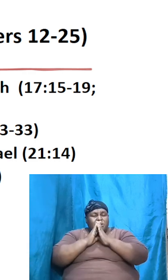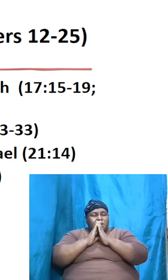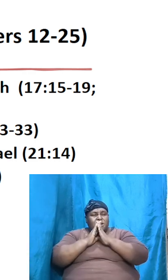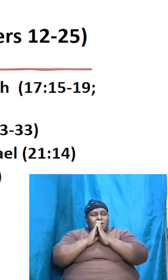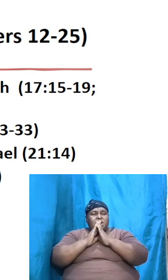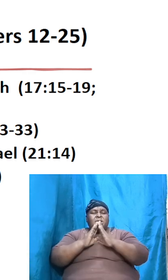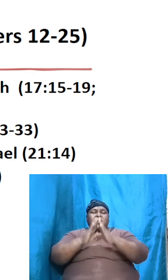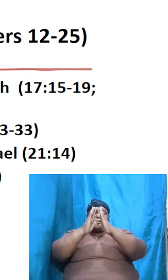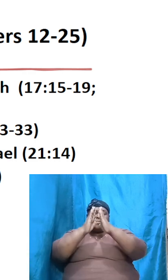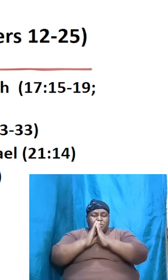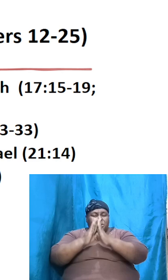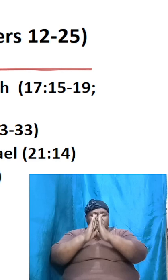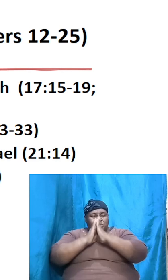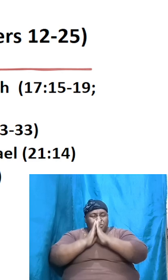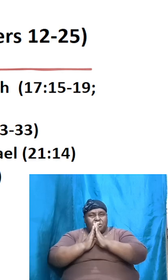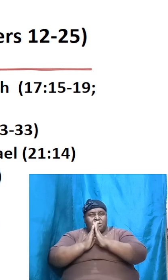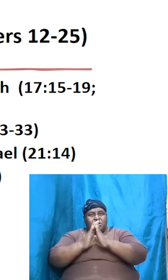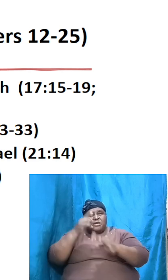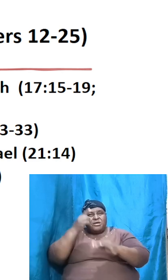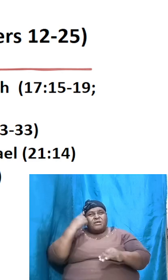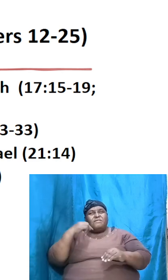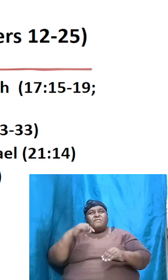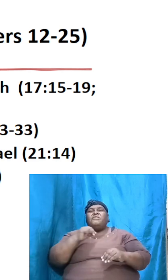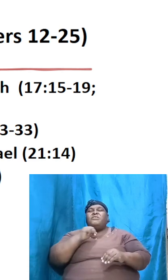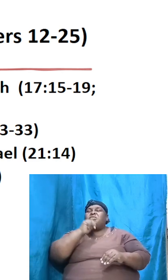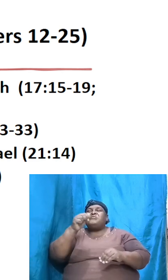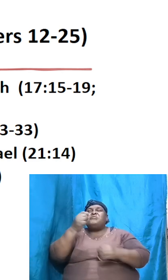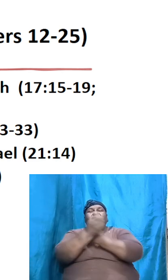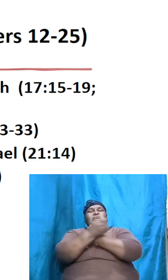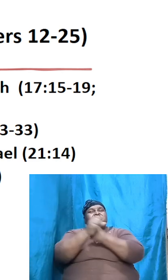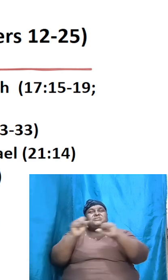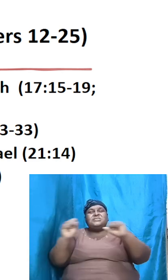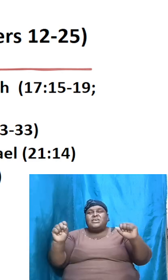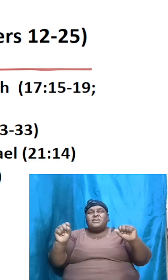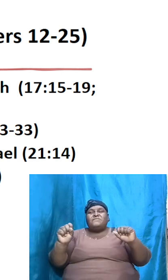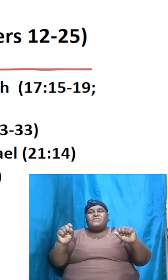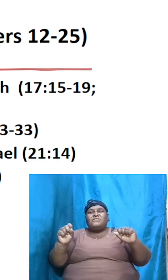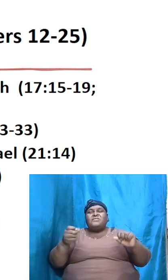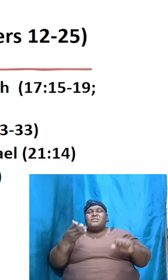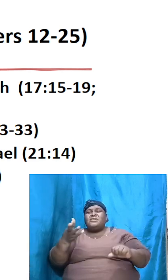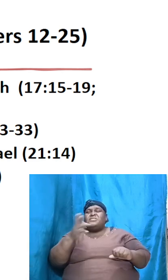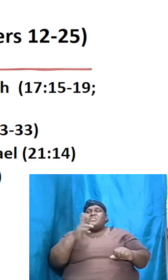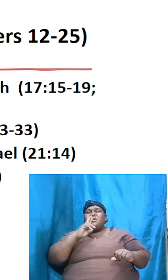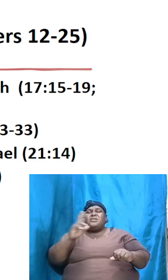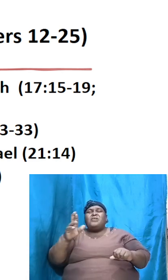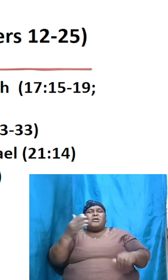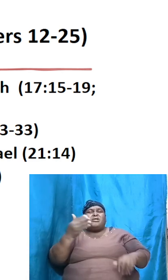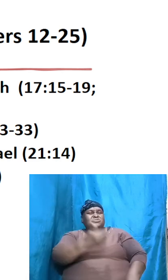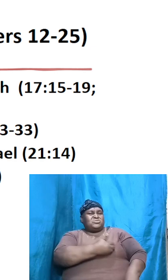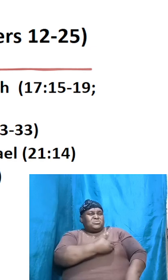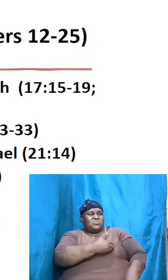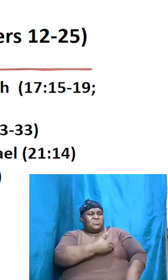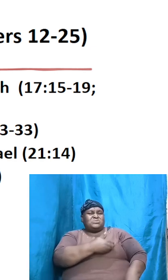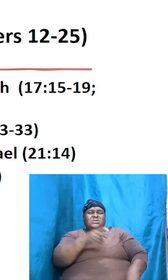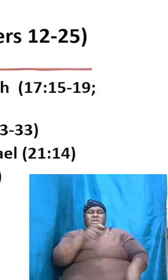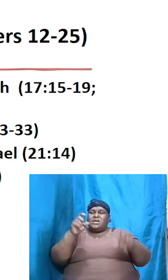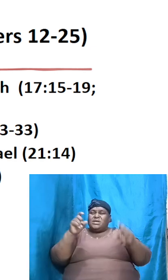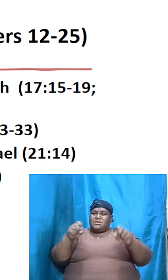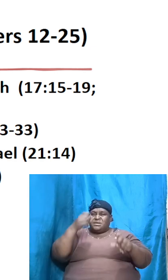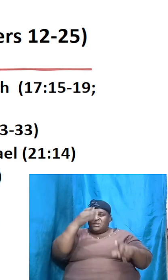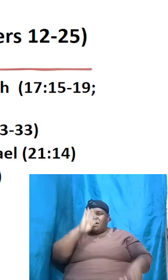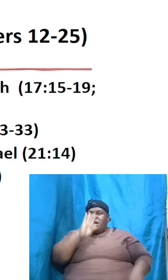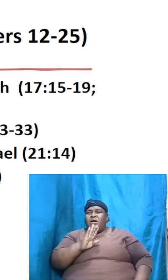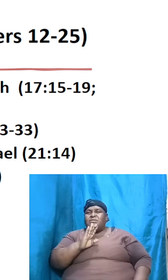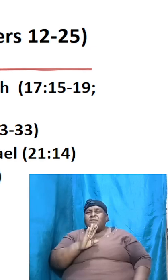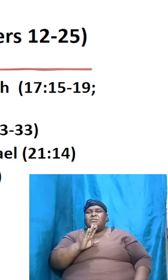interceding on behalf of the unsaved they are souls and they need God and